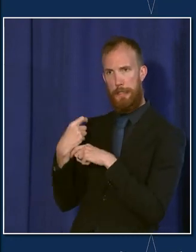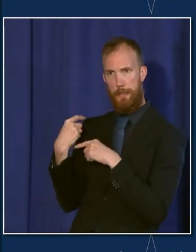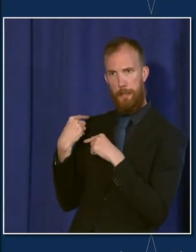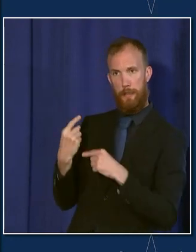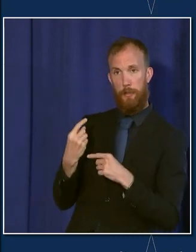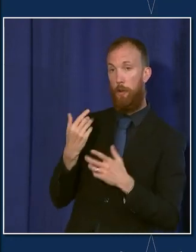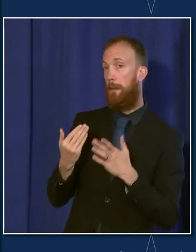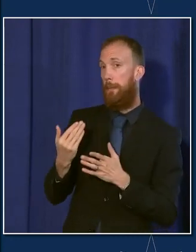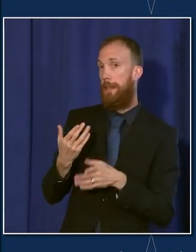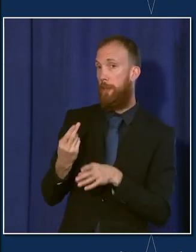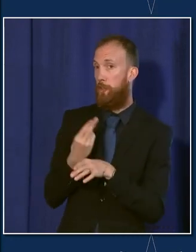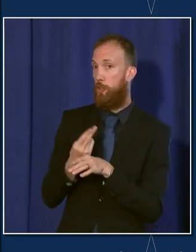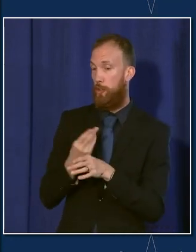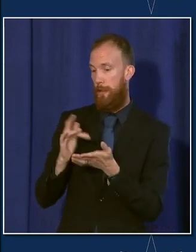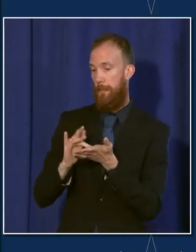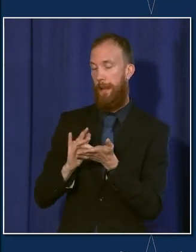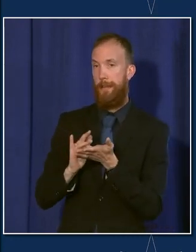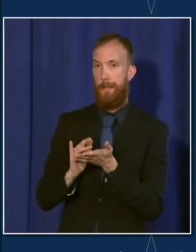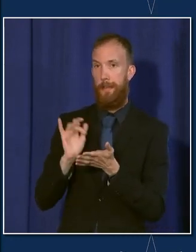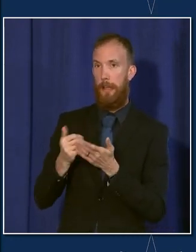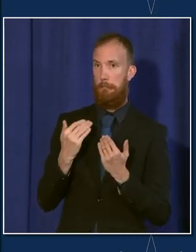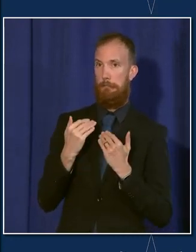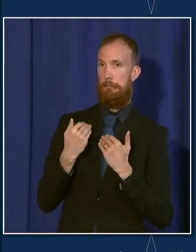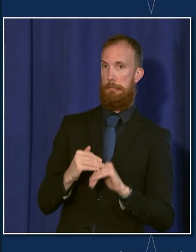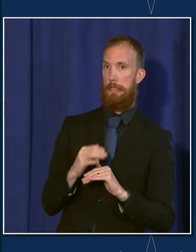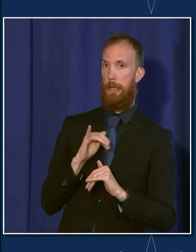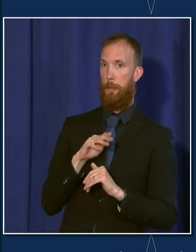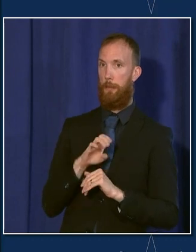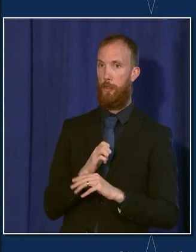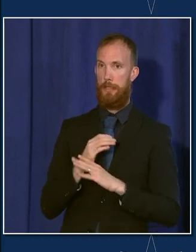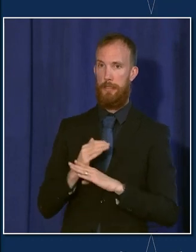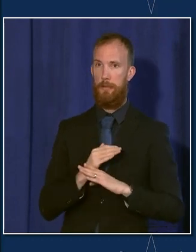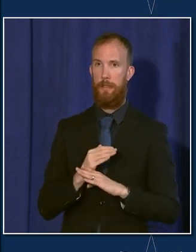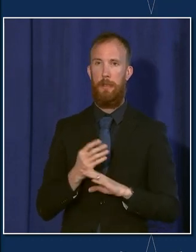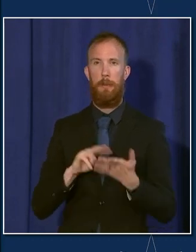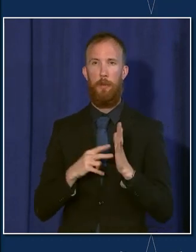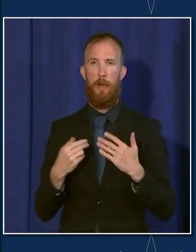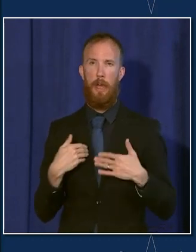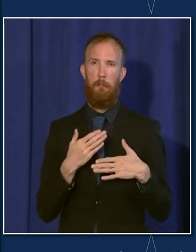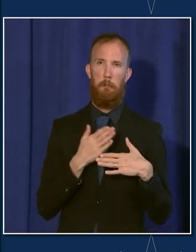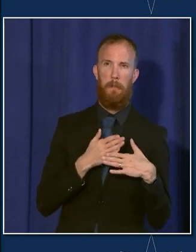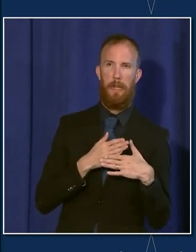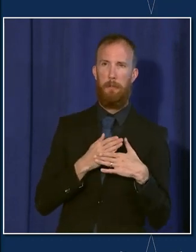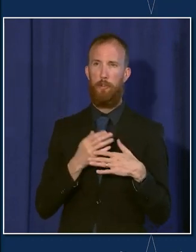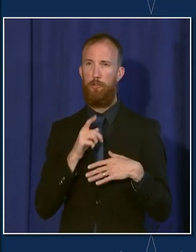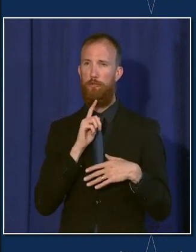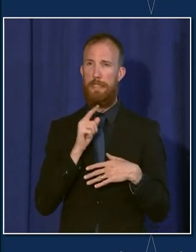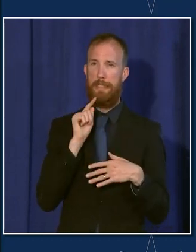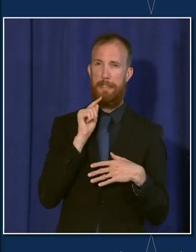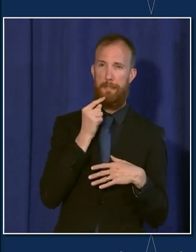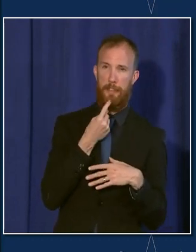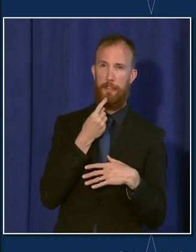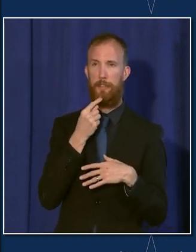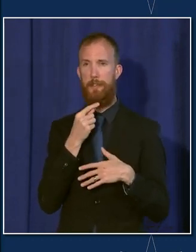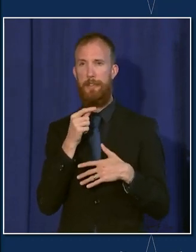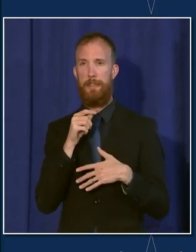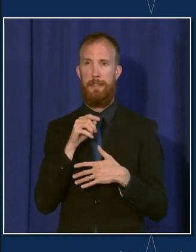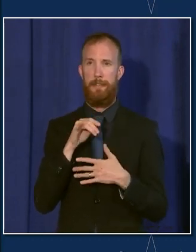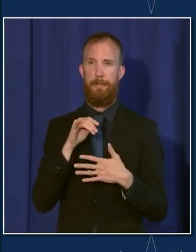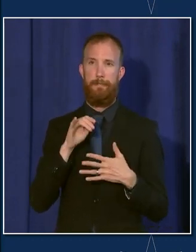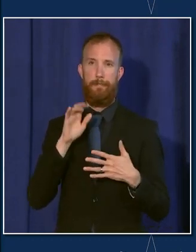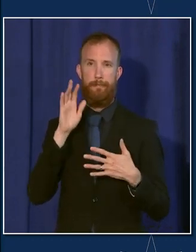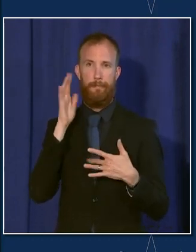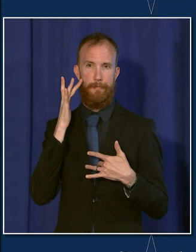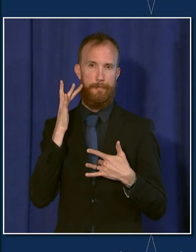their immune system, people who have a moderate to severe primary immune deficiency or people who have advanced or untreated HIV infection.